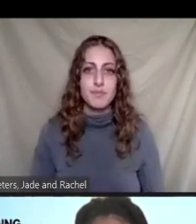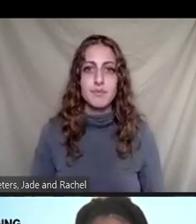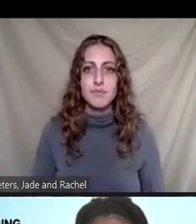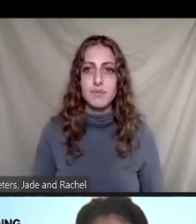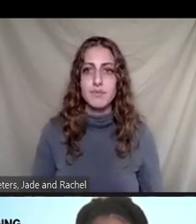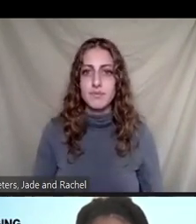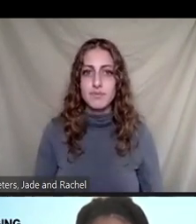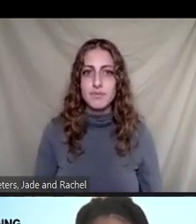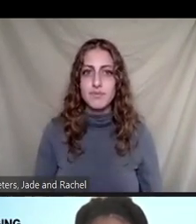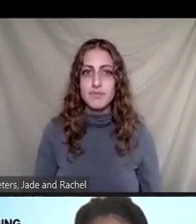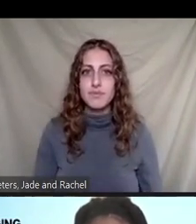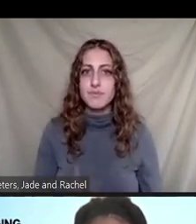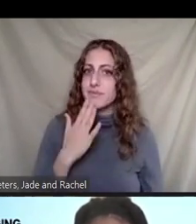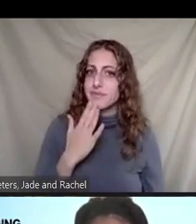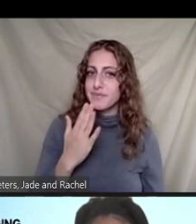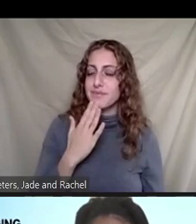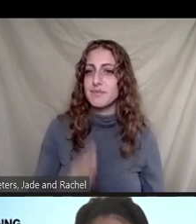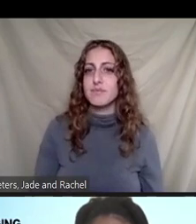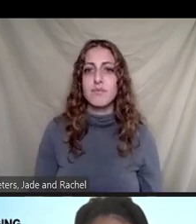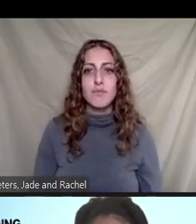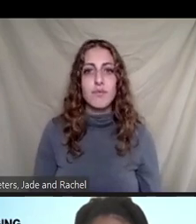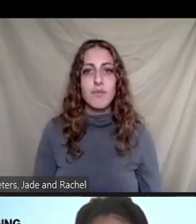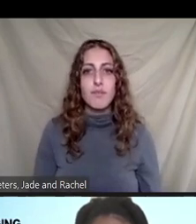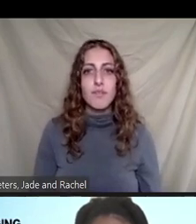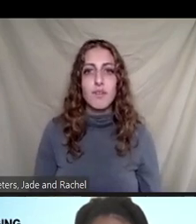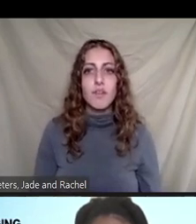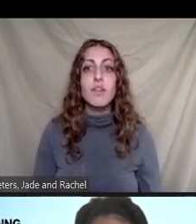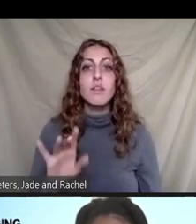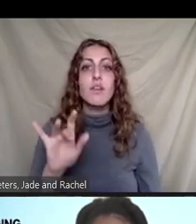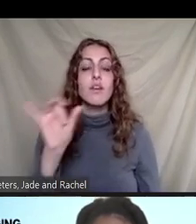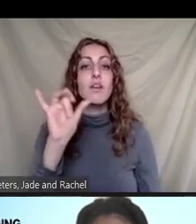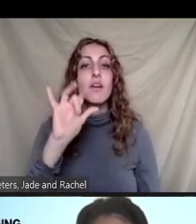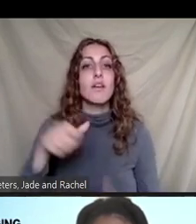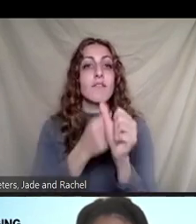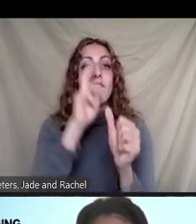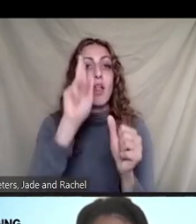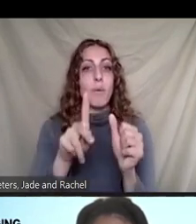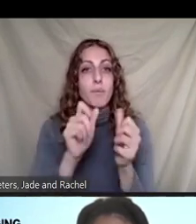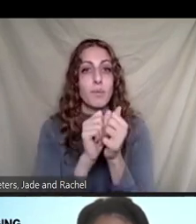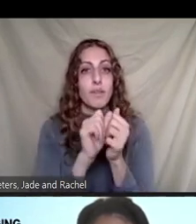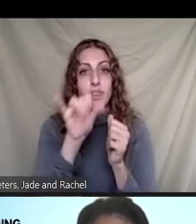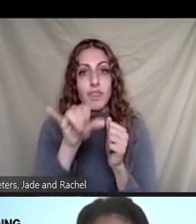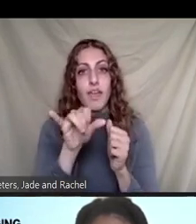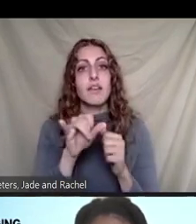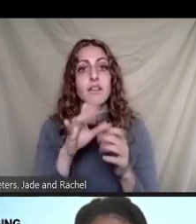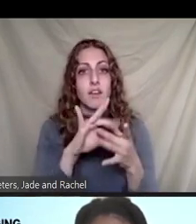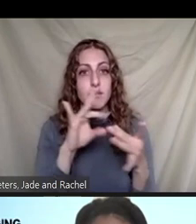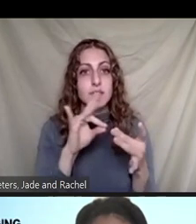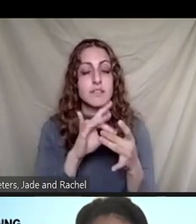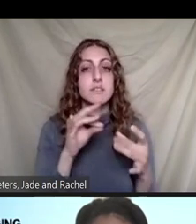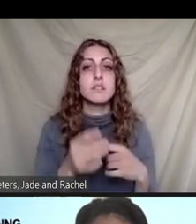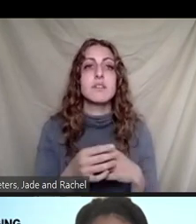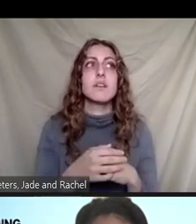Great. you, Dr. Trotson. Thank There is a follow-up on that. I was wondering if the panelists could